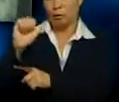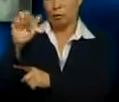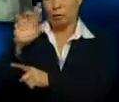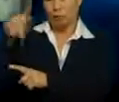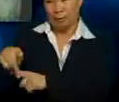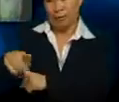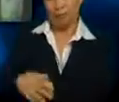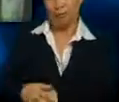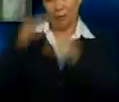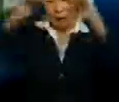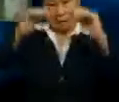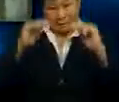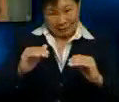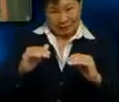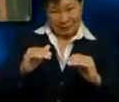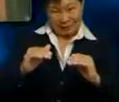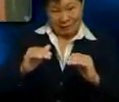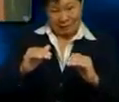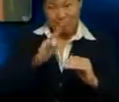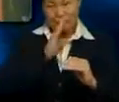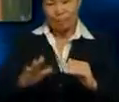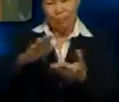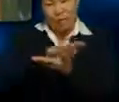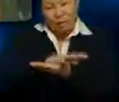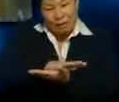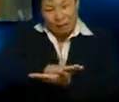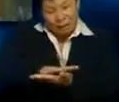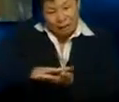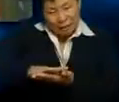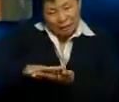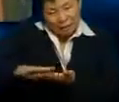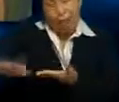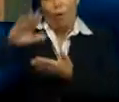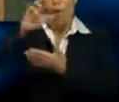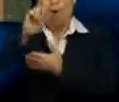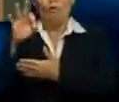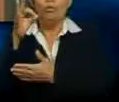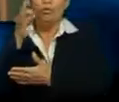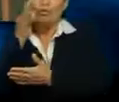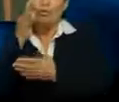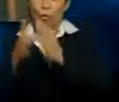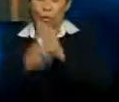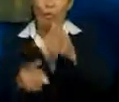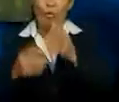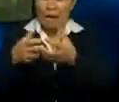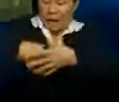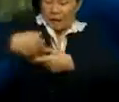The next stage will therefore be the clarification and purification of the crude oil extracted from the mesocarp.